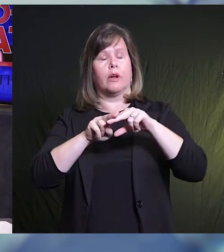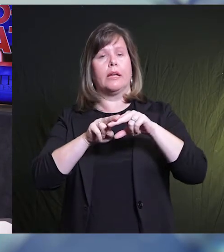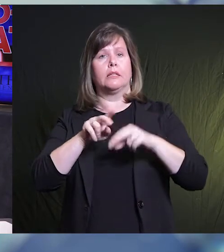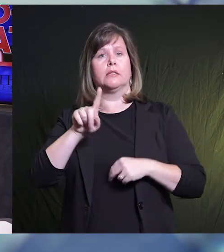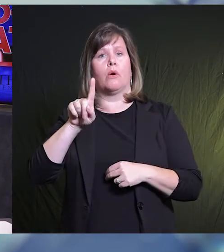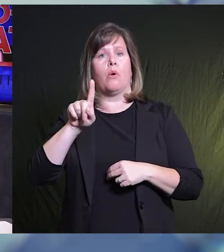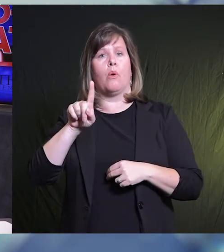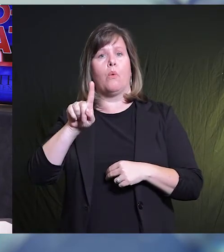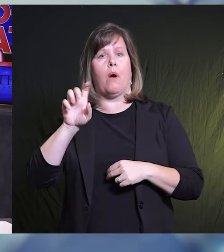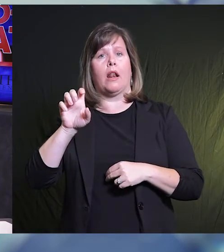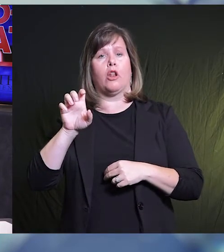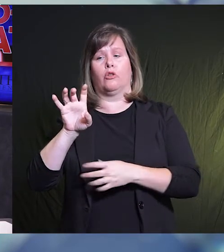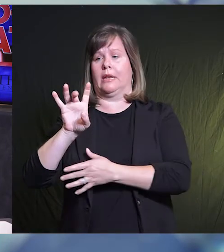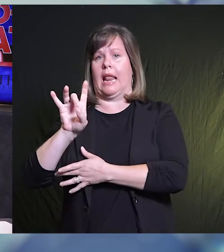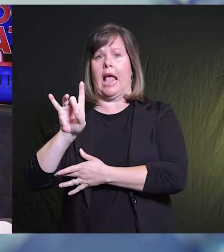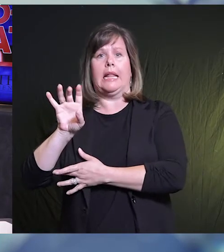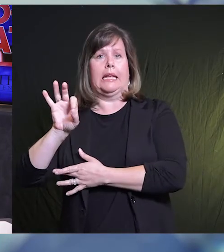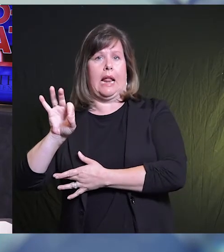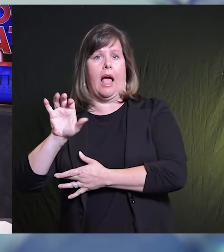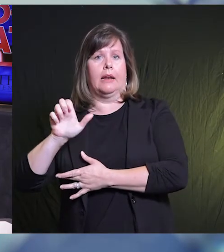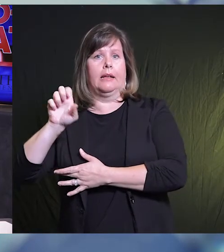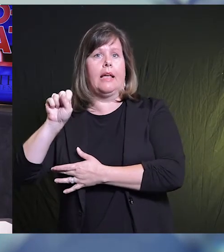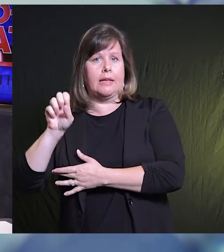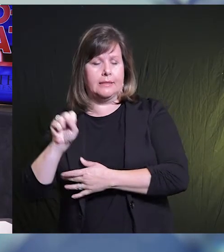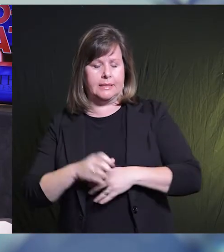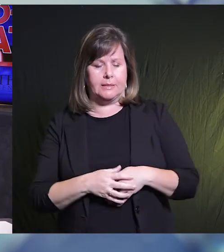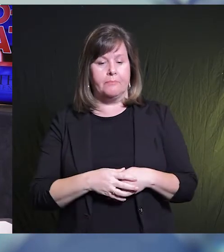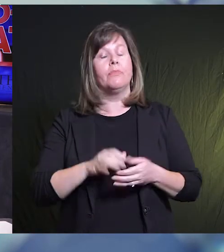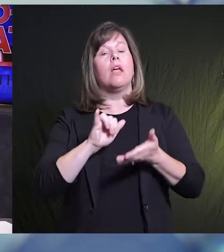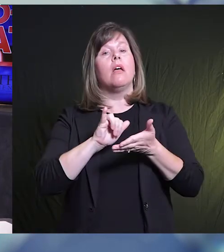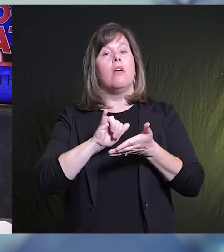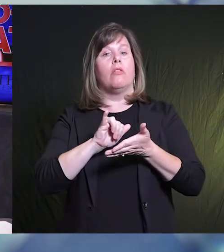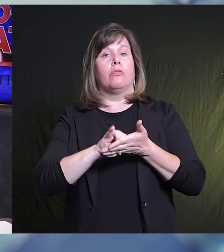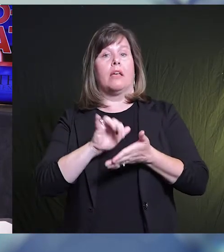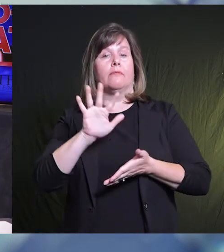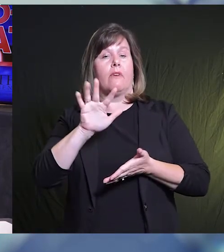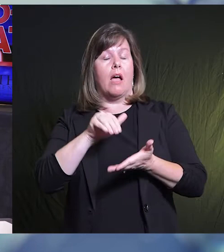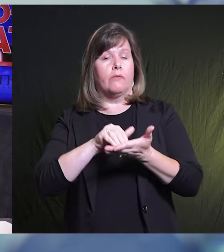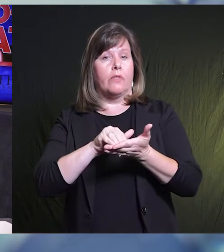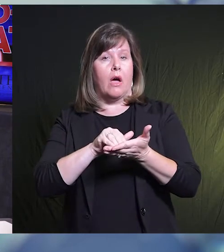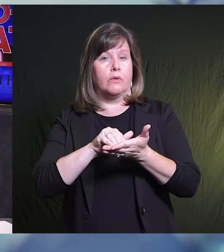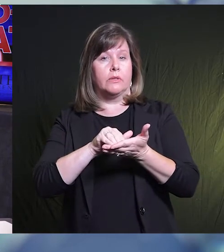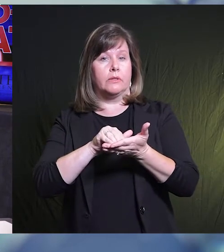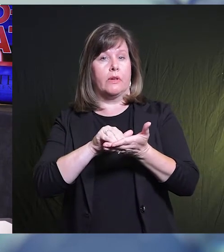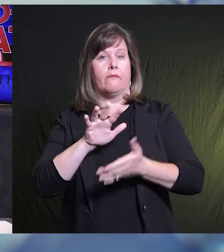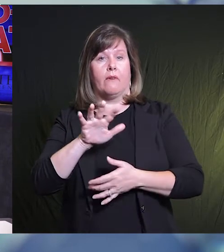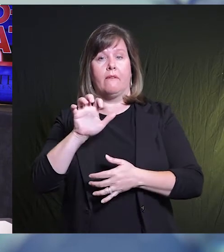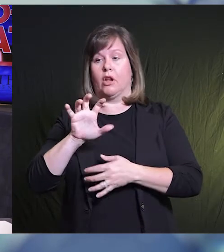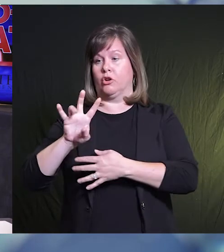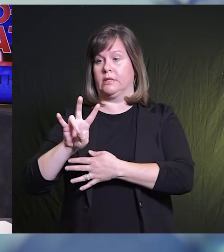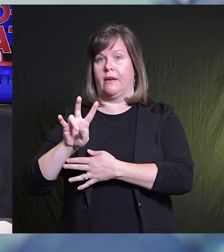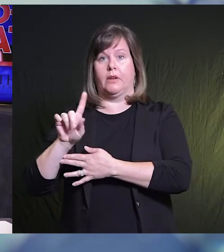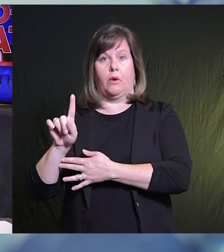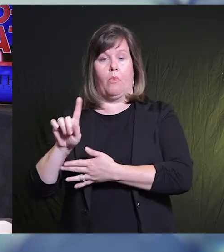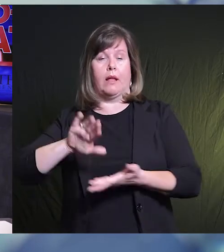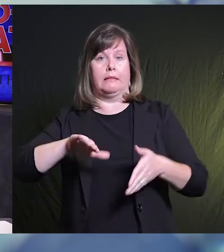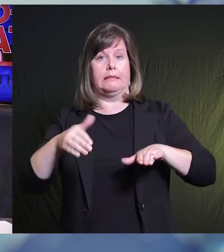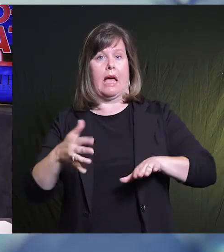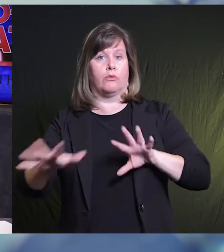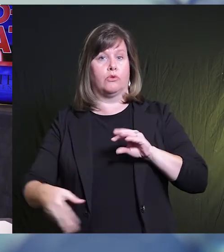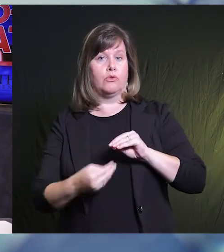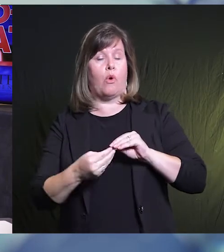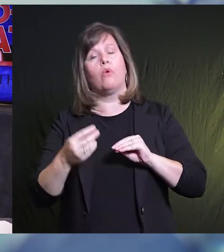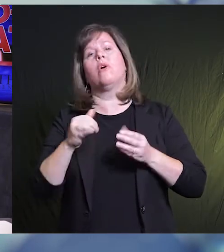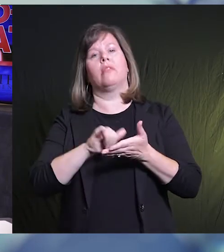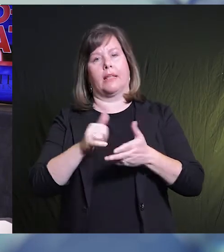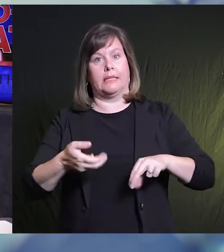189 over the previous day's number and 5,771 deaths in total statewide, an